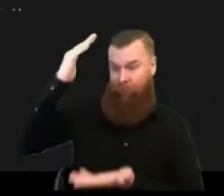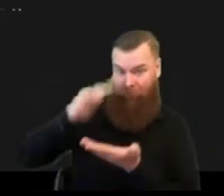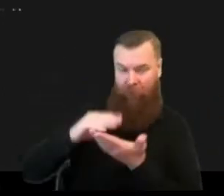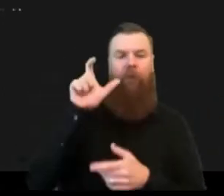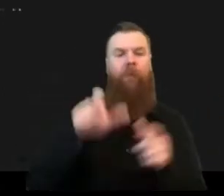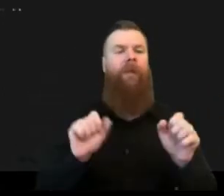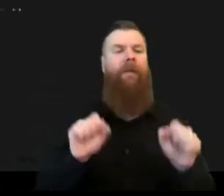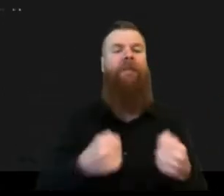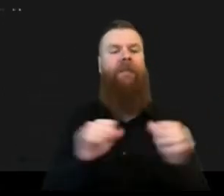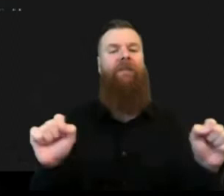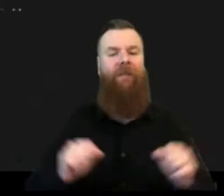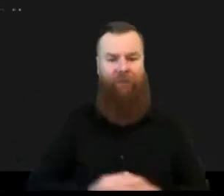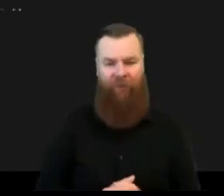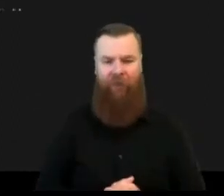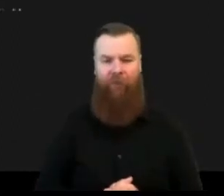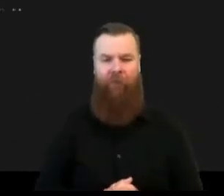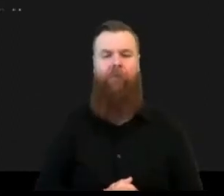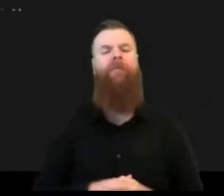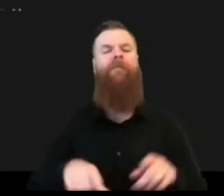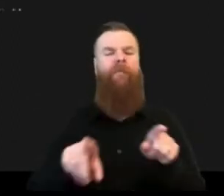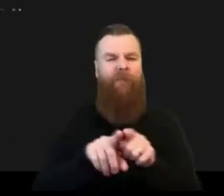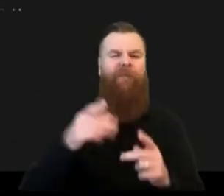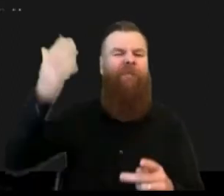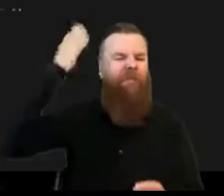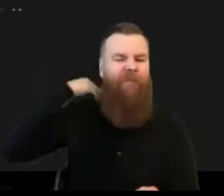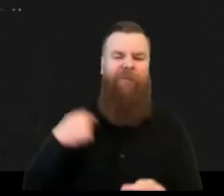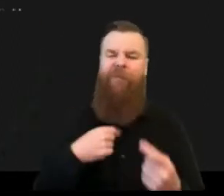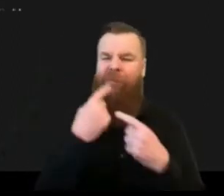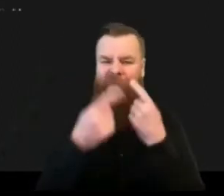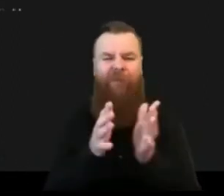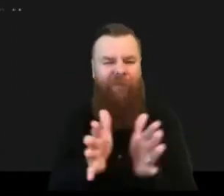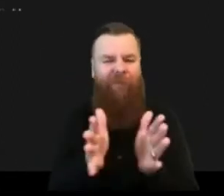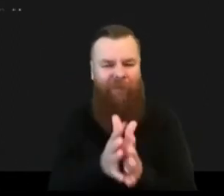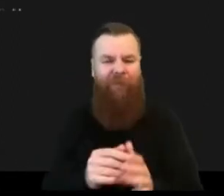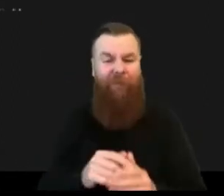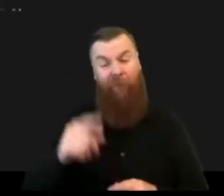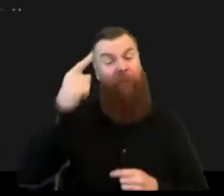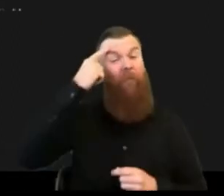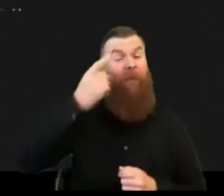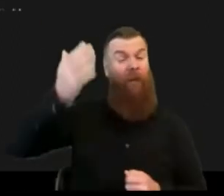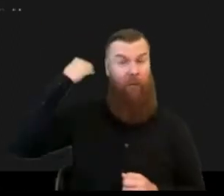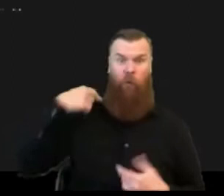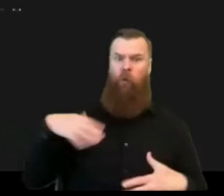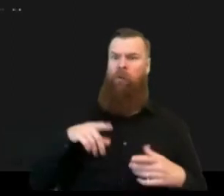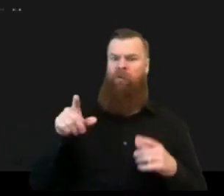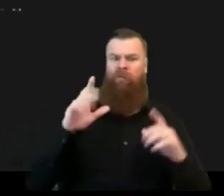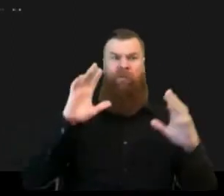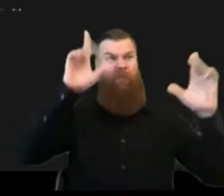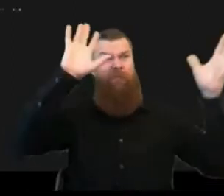what is from a logistical perspective the impact of disaster so what is the impact on uh you know uh